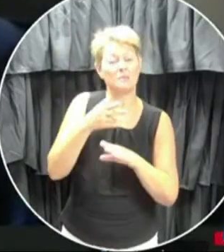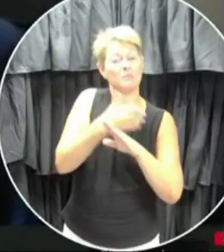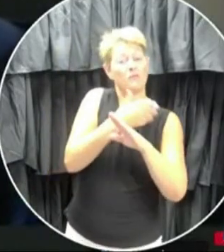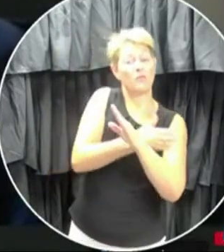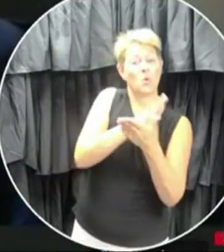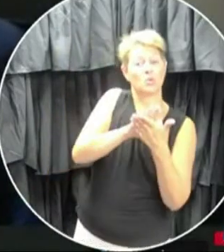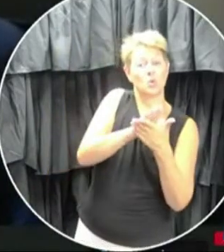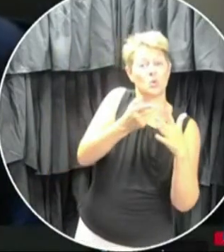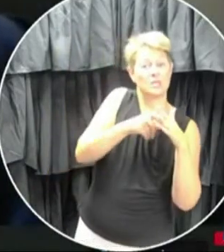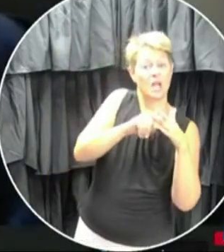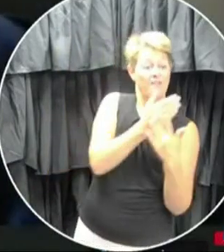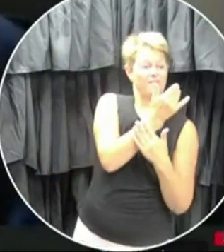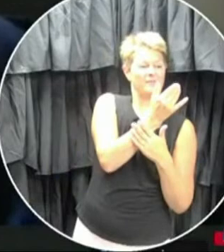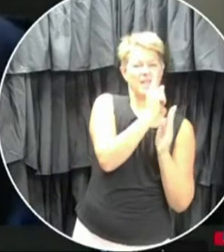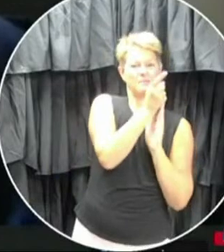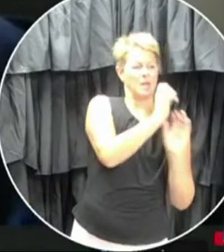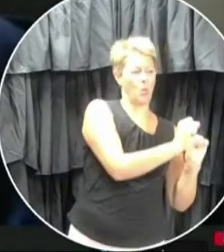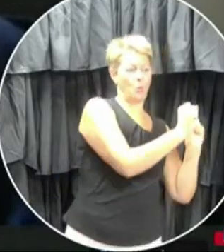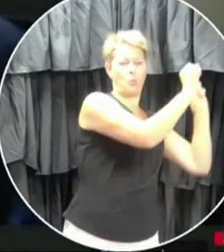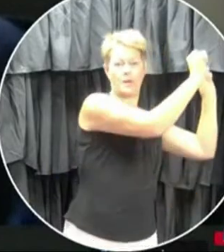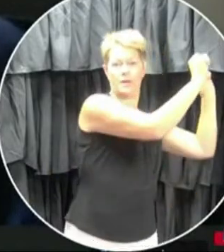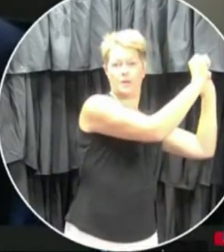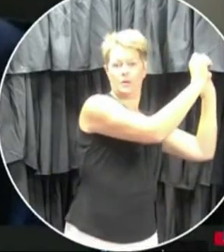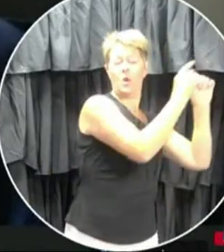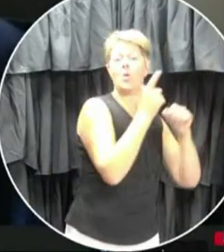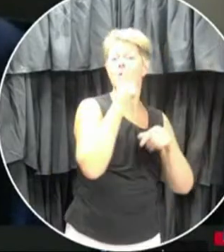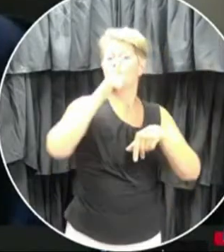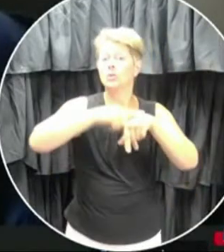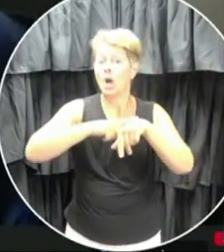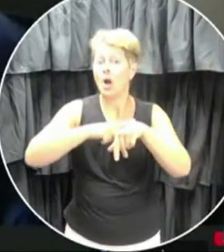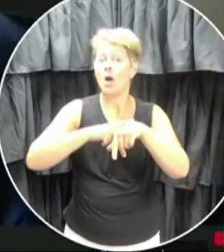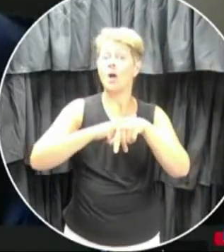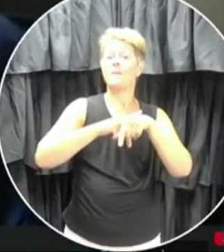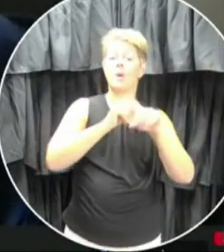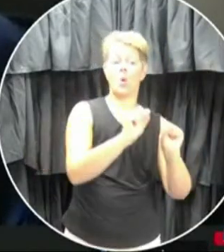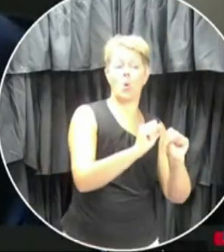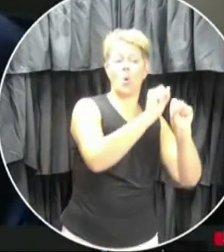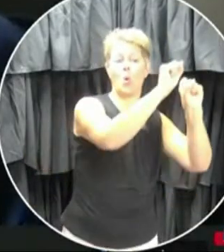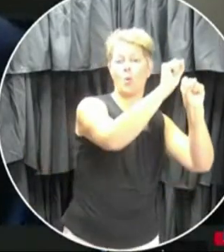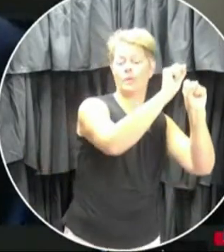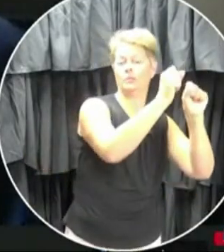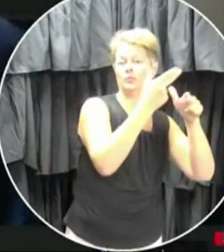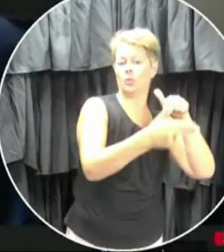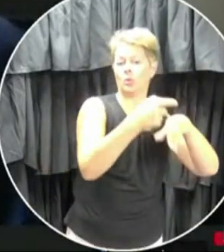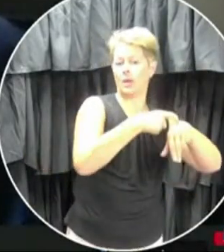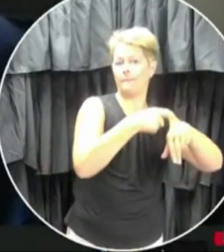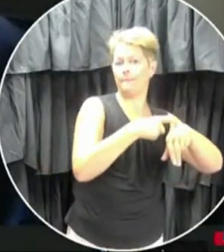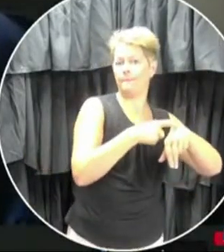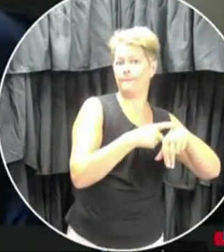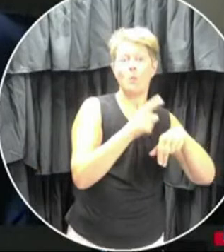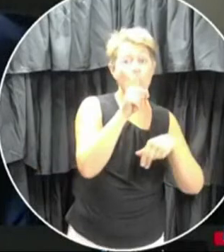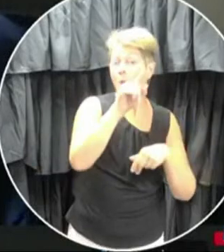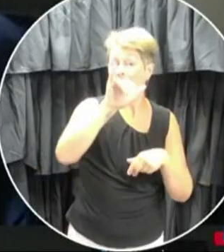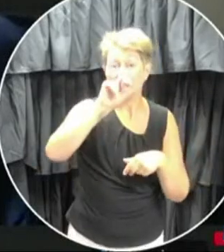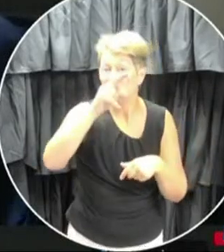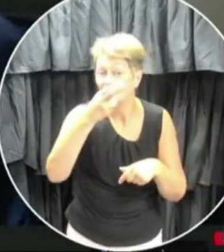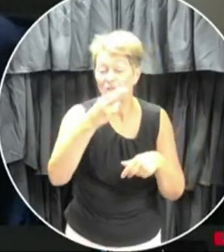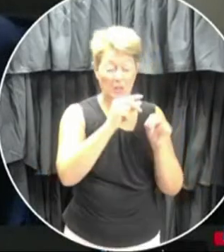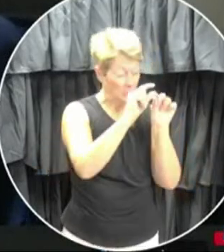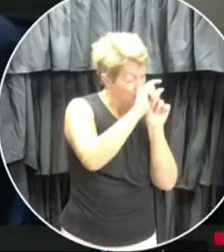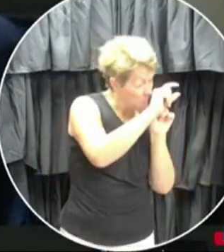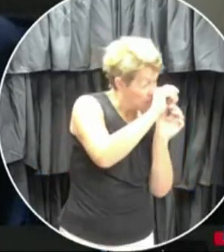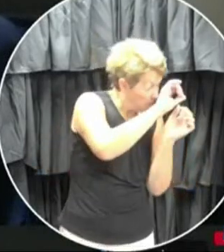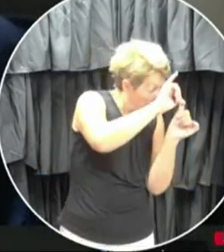for 15 minutes, uh, and during lunch period, even if you can open for a while. And like I said, even, even an inch has proven,